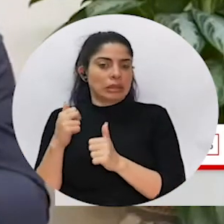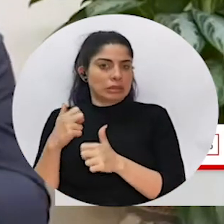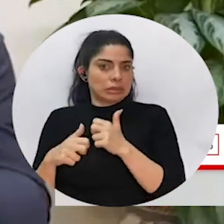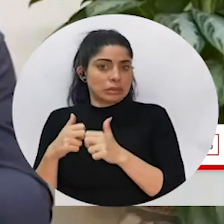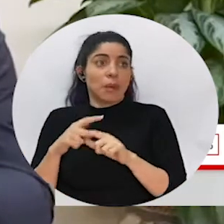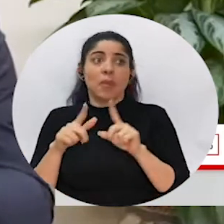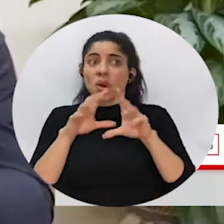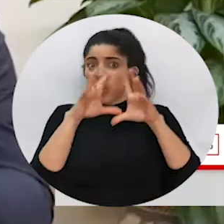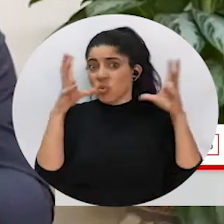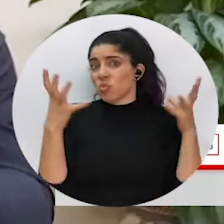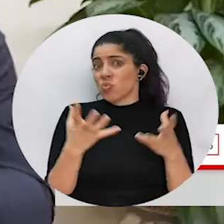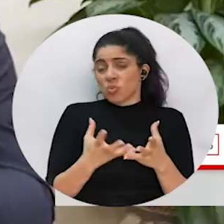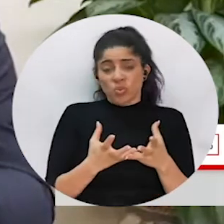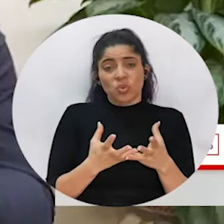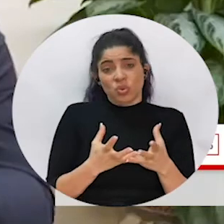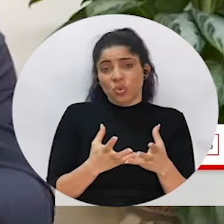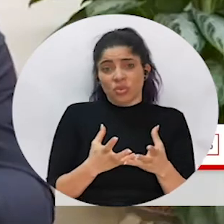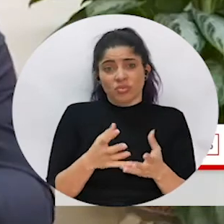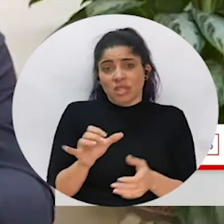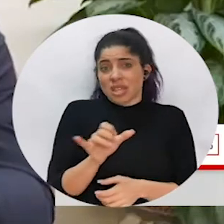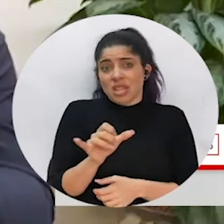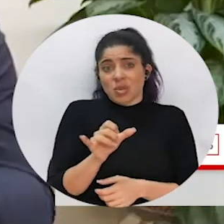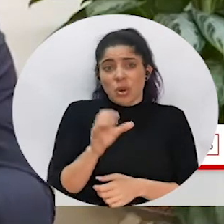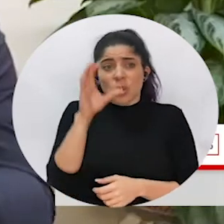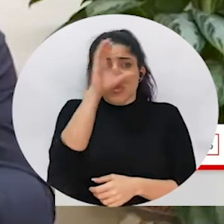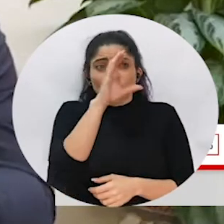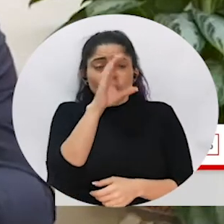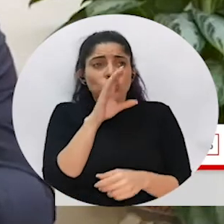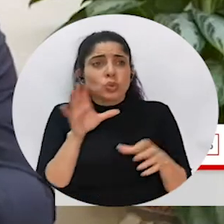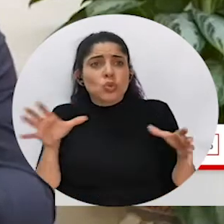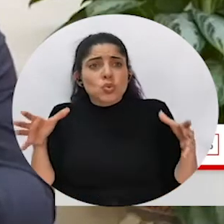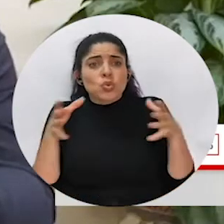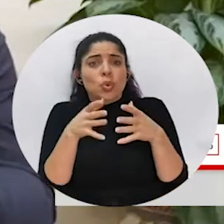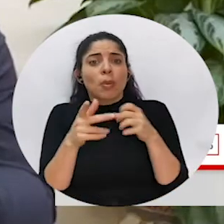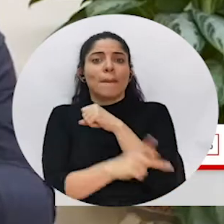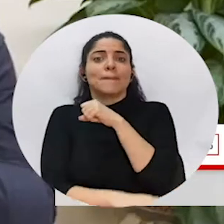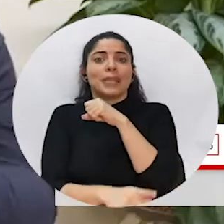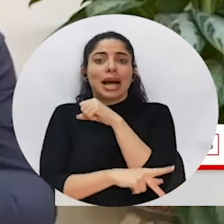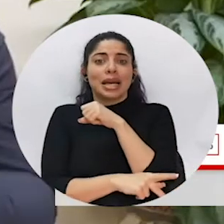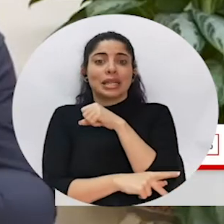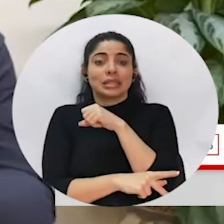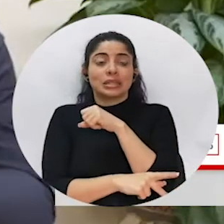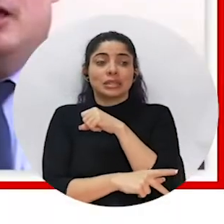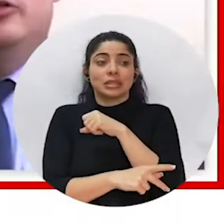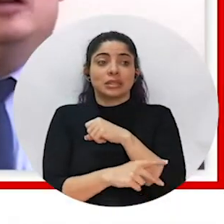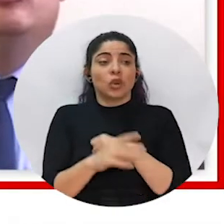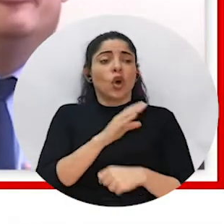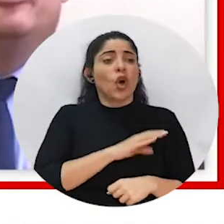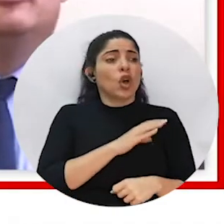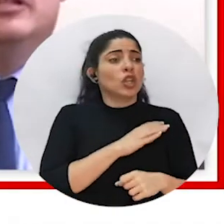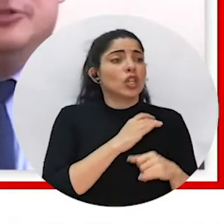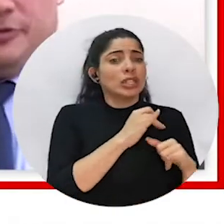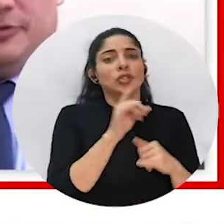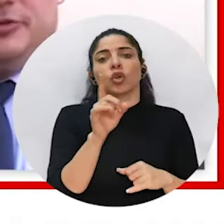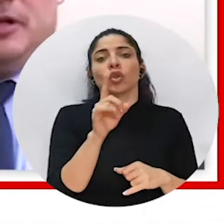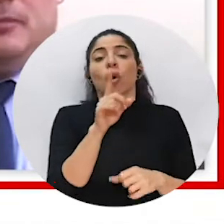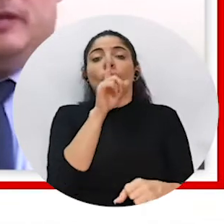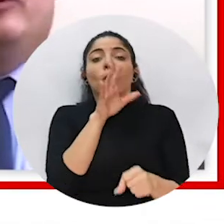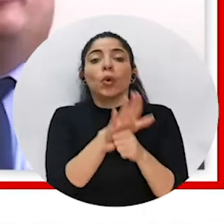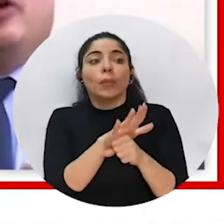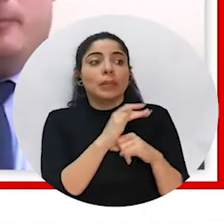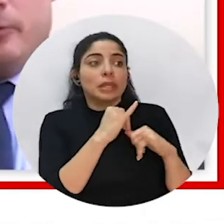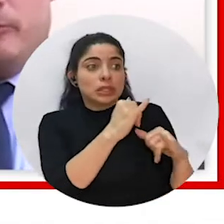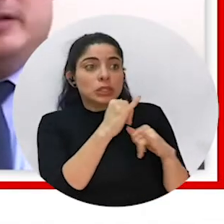that's why we globally are looking for gathering groups of countries, not with conditions,